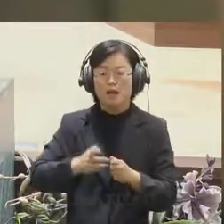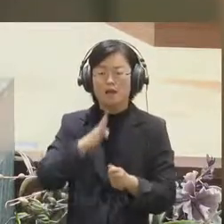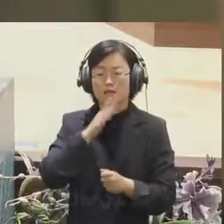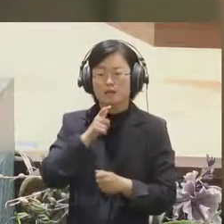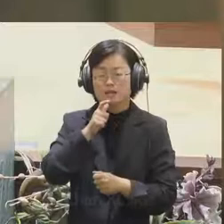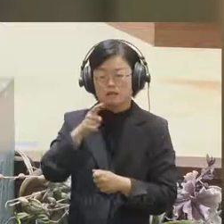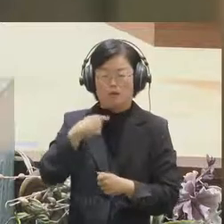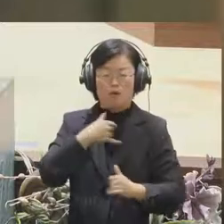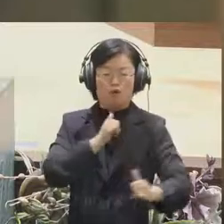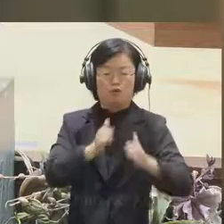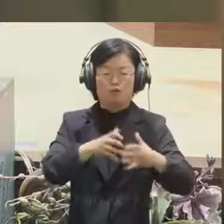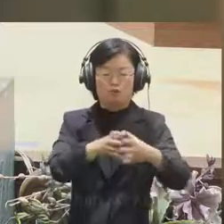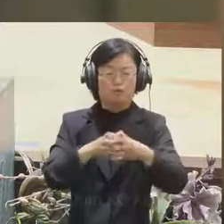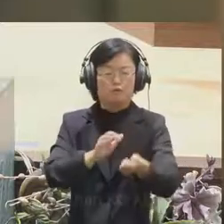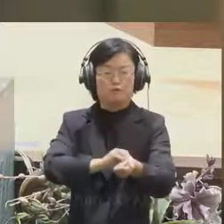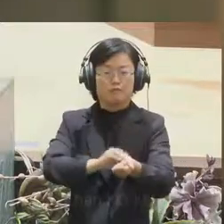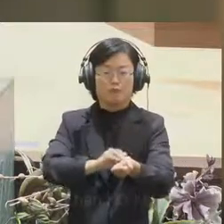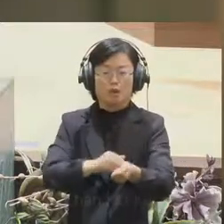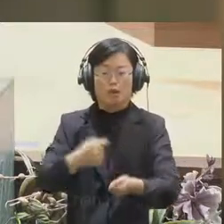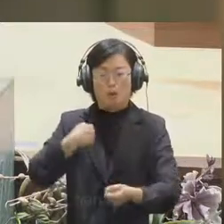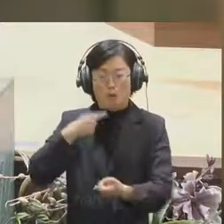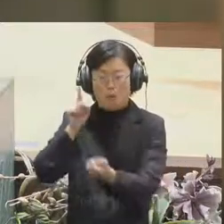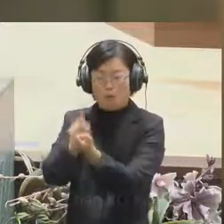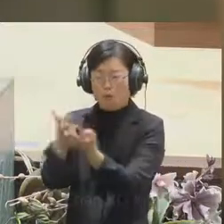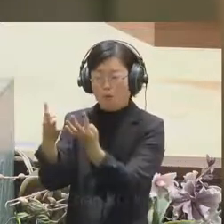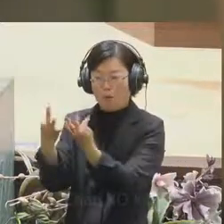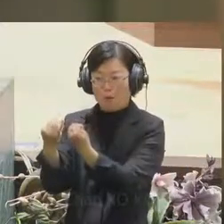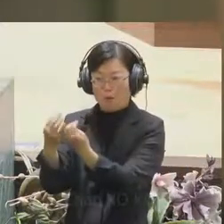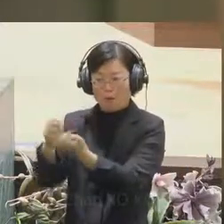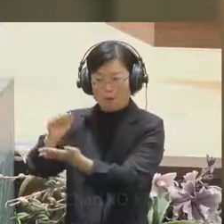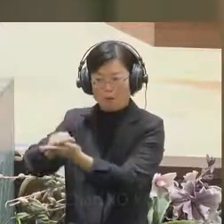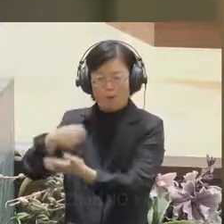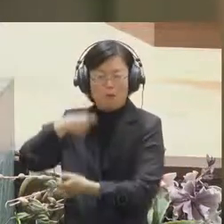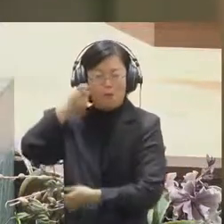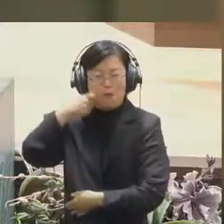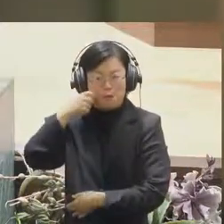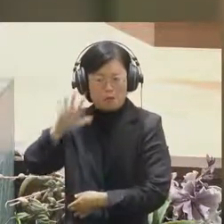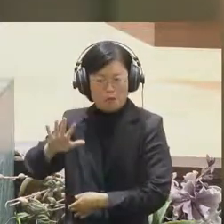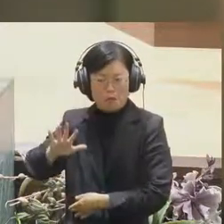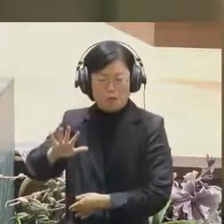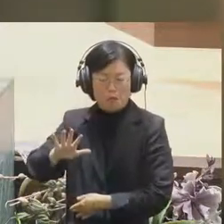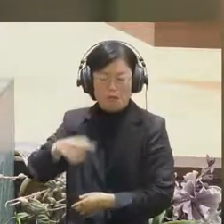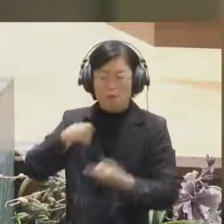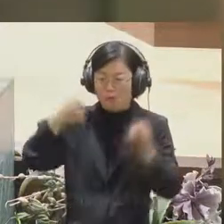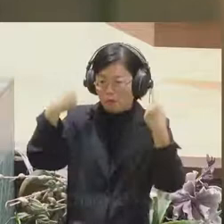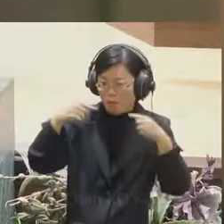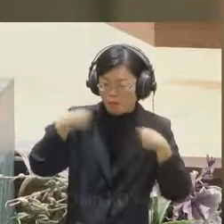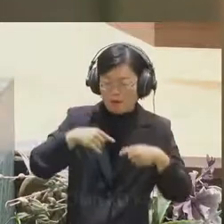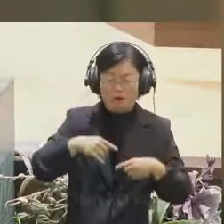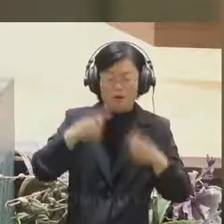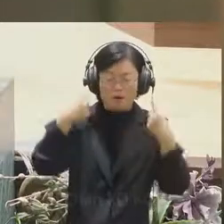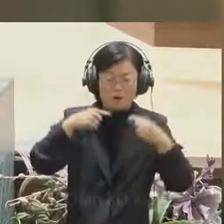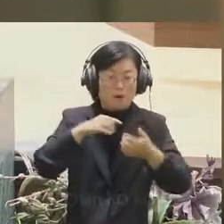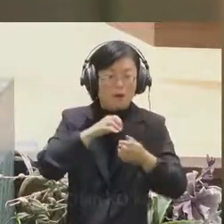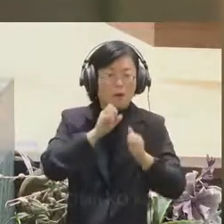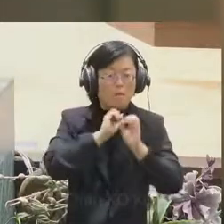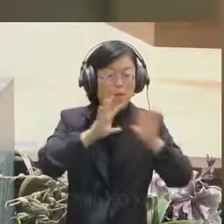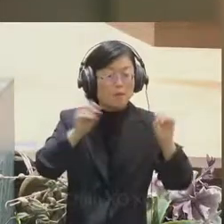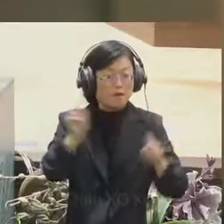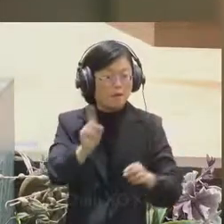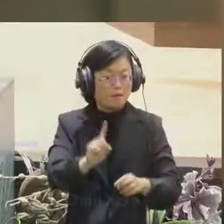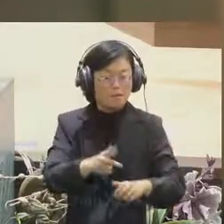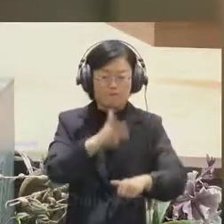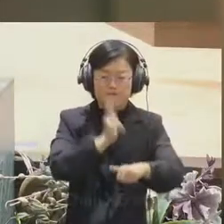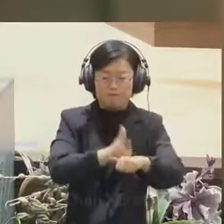an open dataand advocate the use of technologyfor better healthcareI want to share about